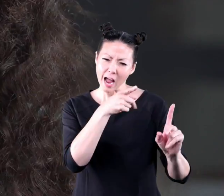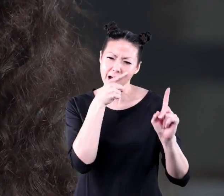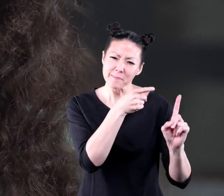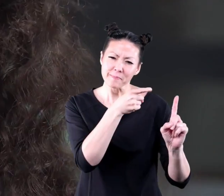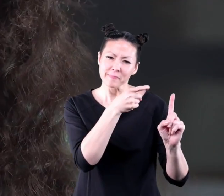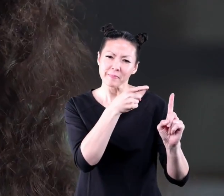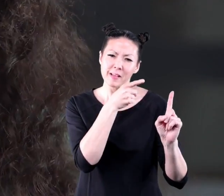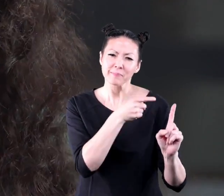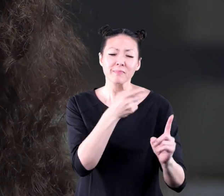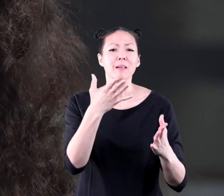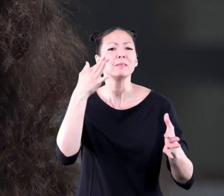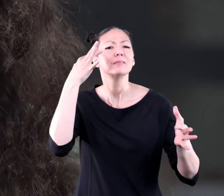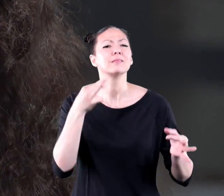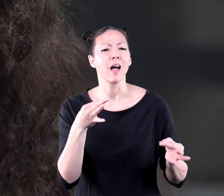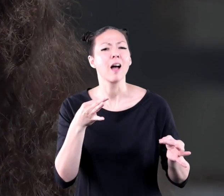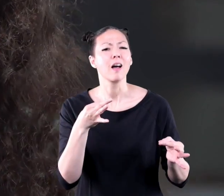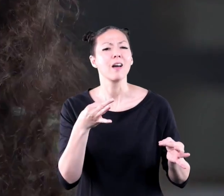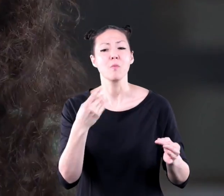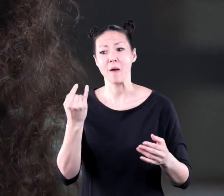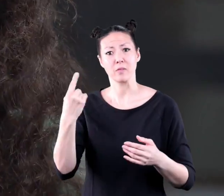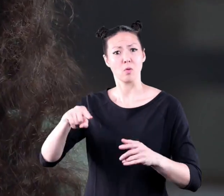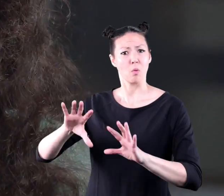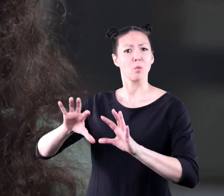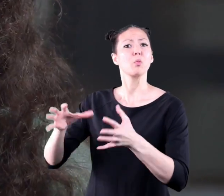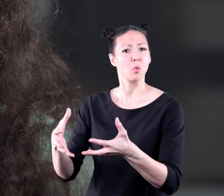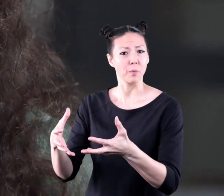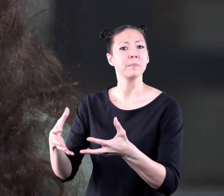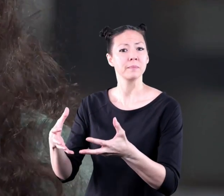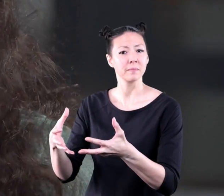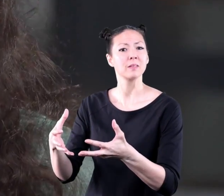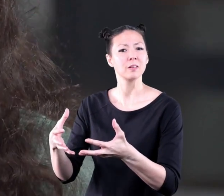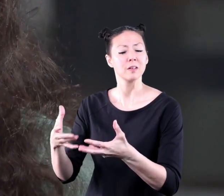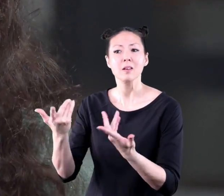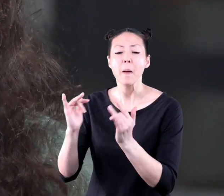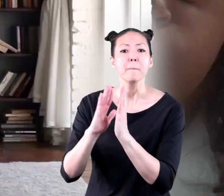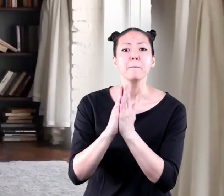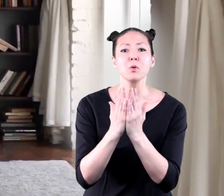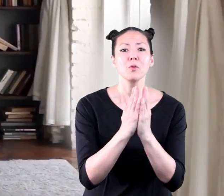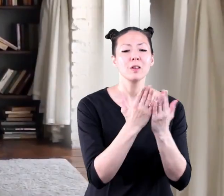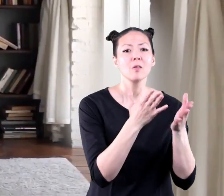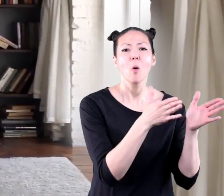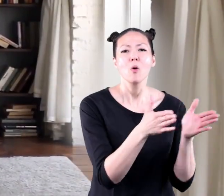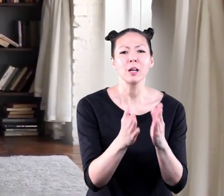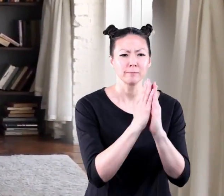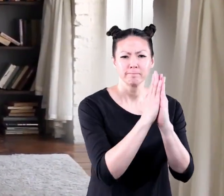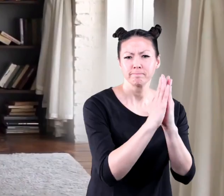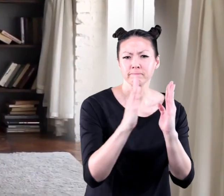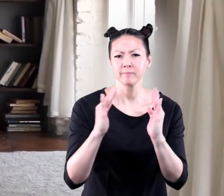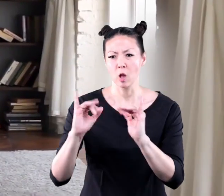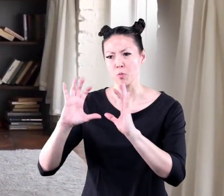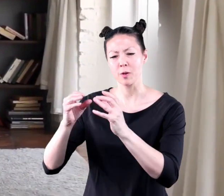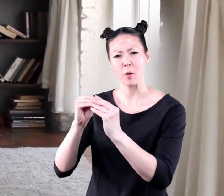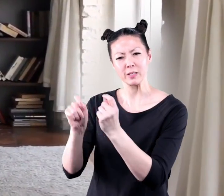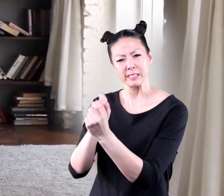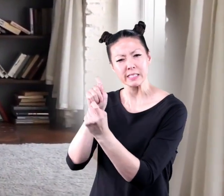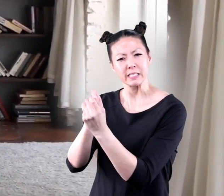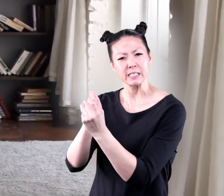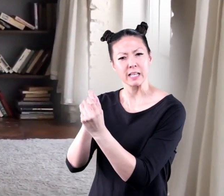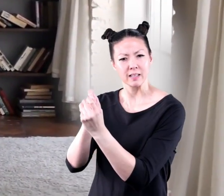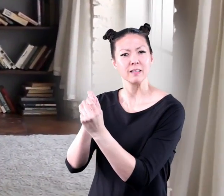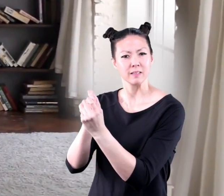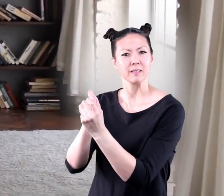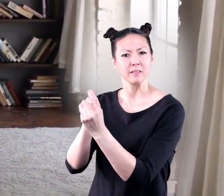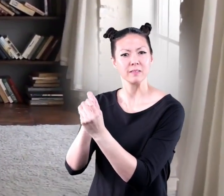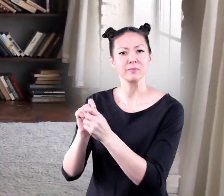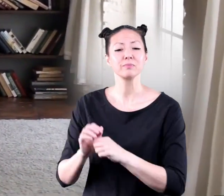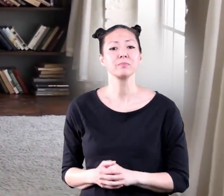but to get more specific you might decide to take just one of those items like books and organize that group